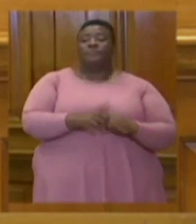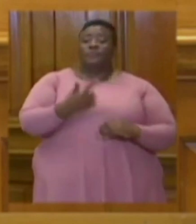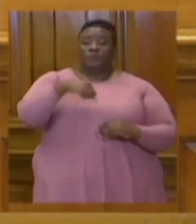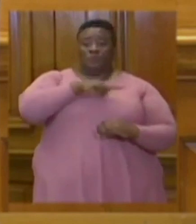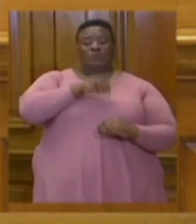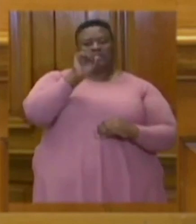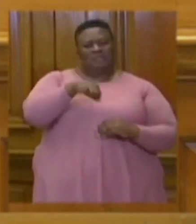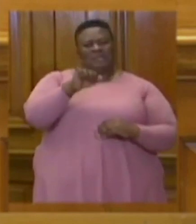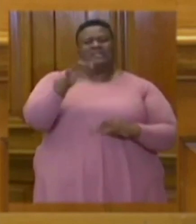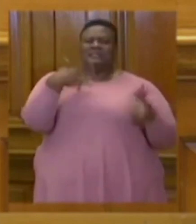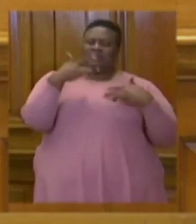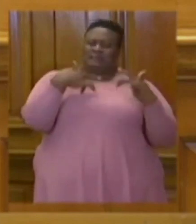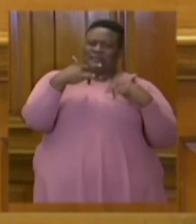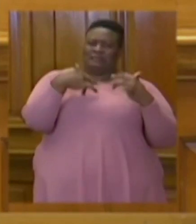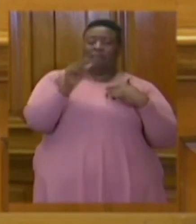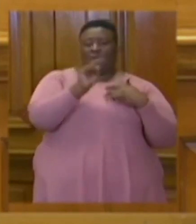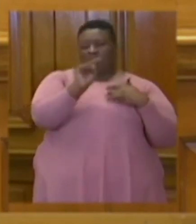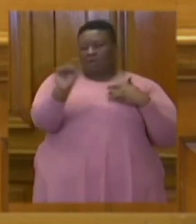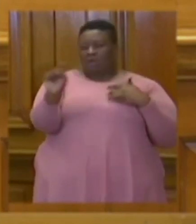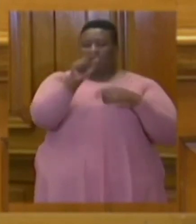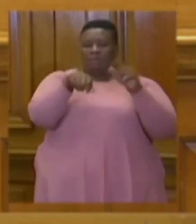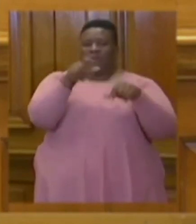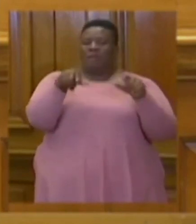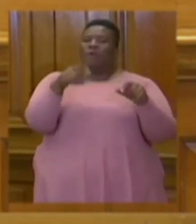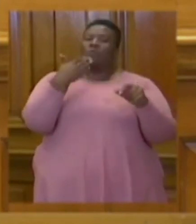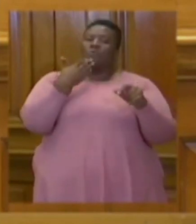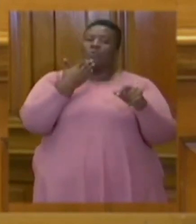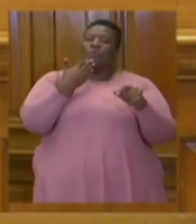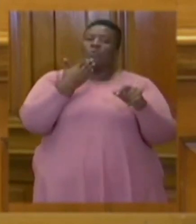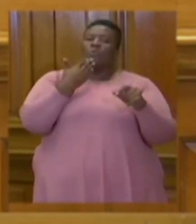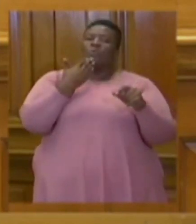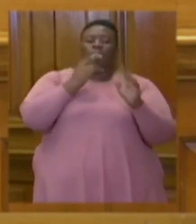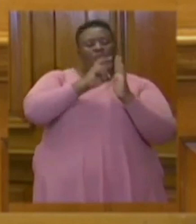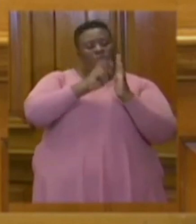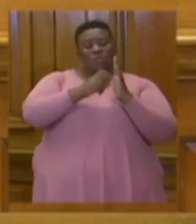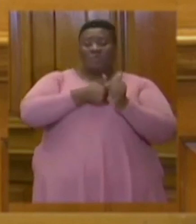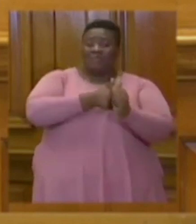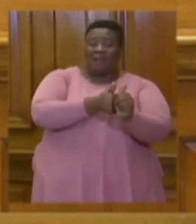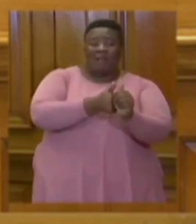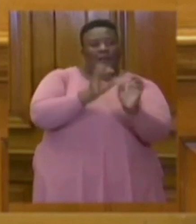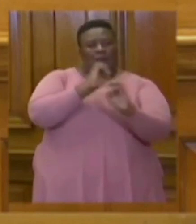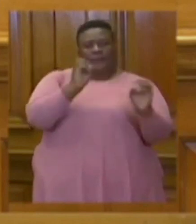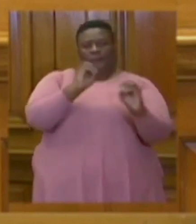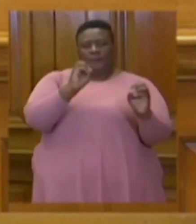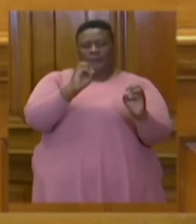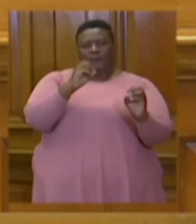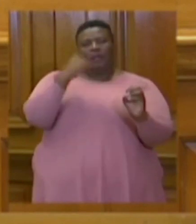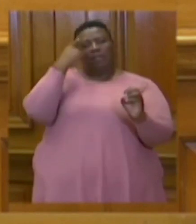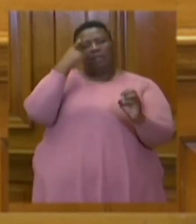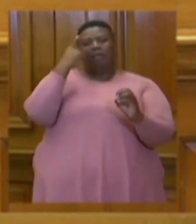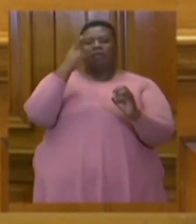however, concerned about those who have not yet appreciated the seriousness of this disease.